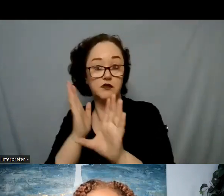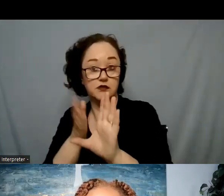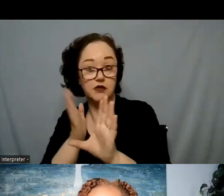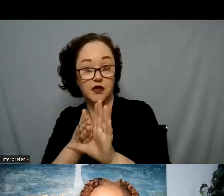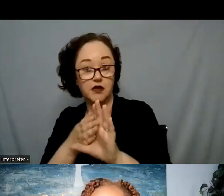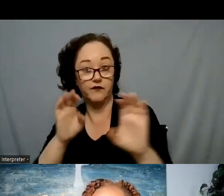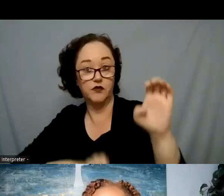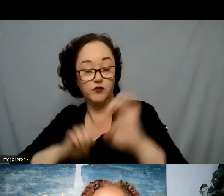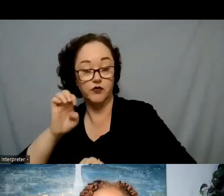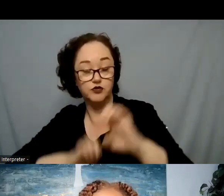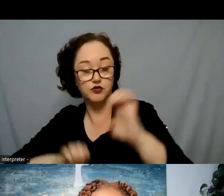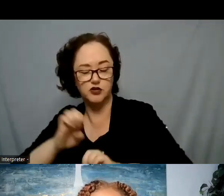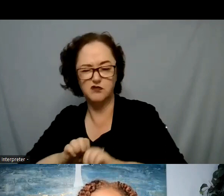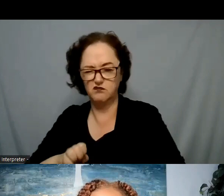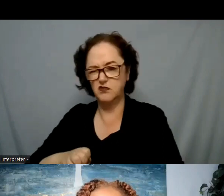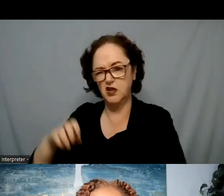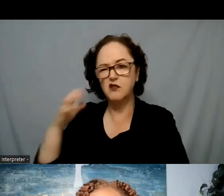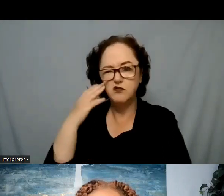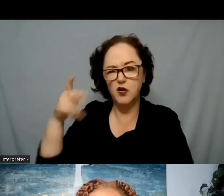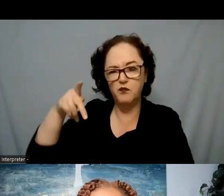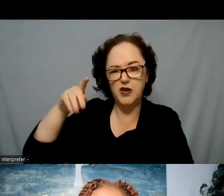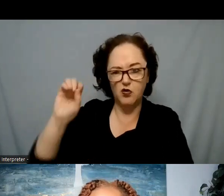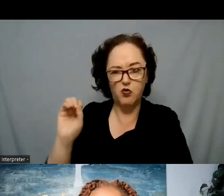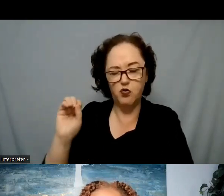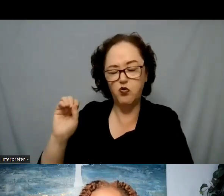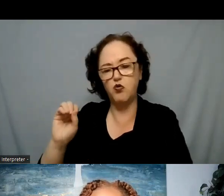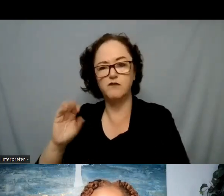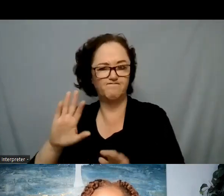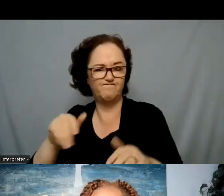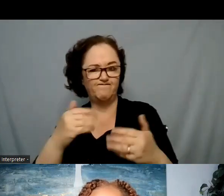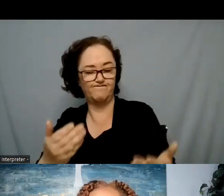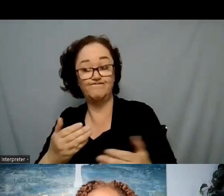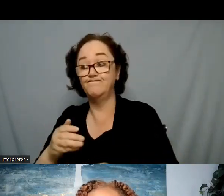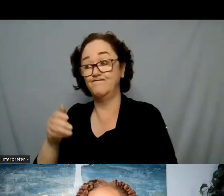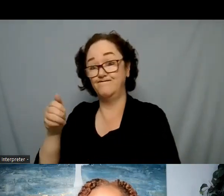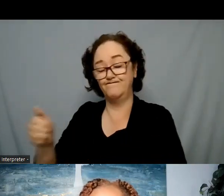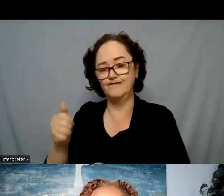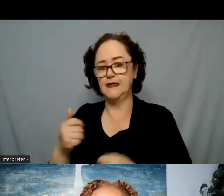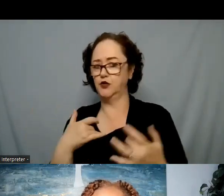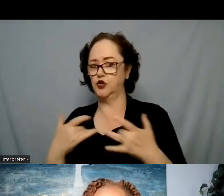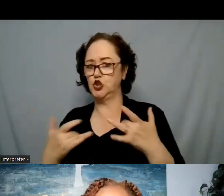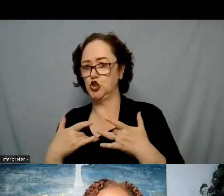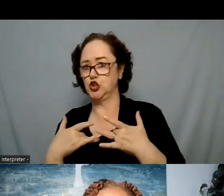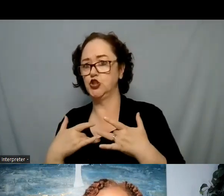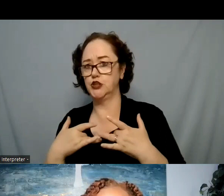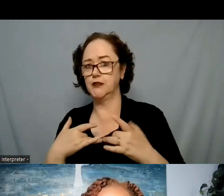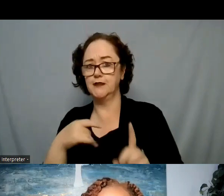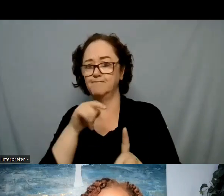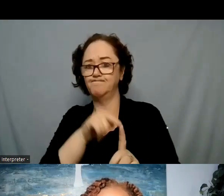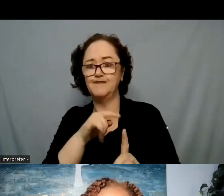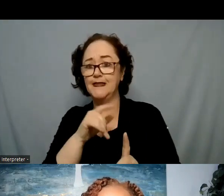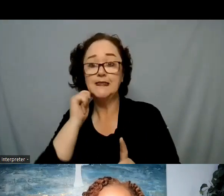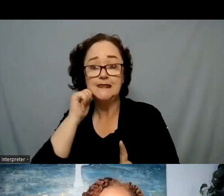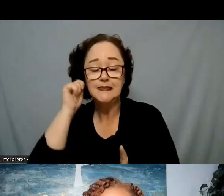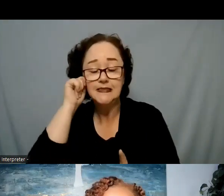officer. And the probation officer was concerned with the teen and the family not adhering to